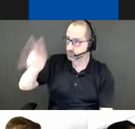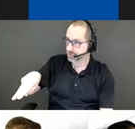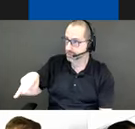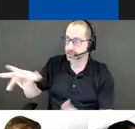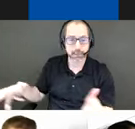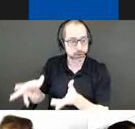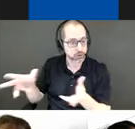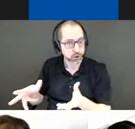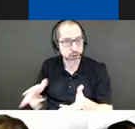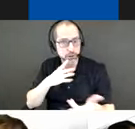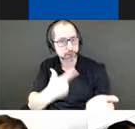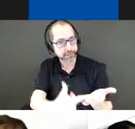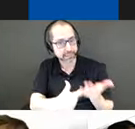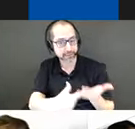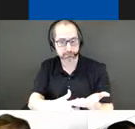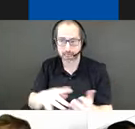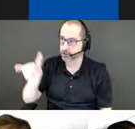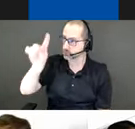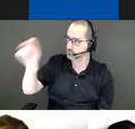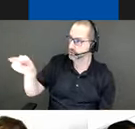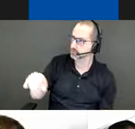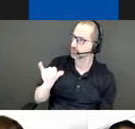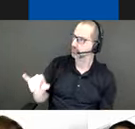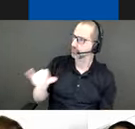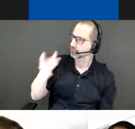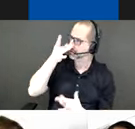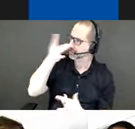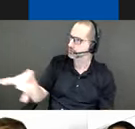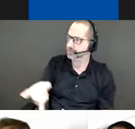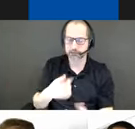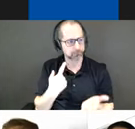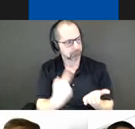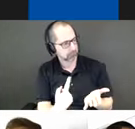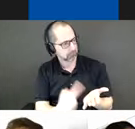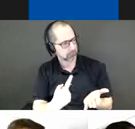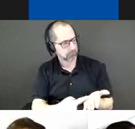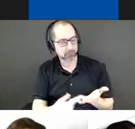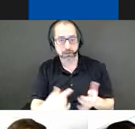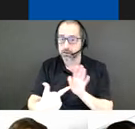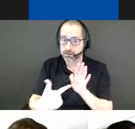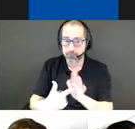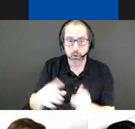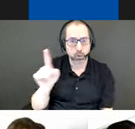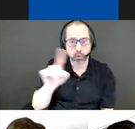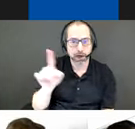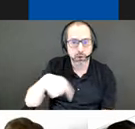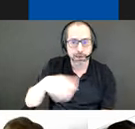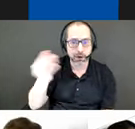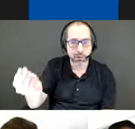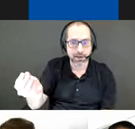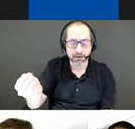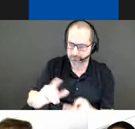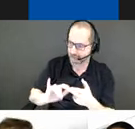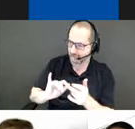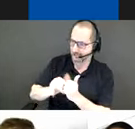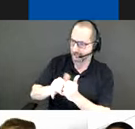questions marked on the concrete columns and supplied with chalk. Questions such as where are we going? How are we going to get there?